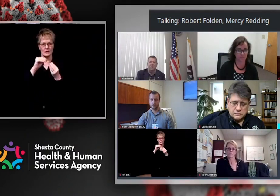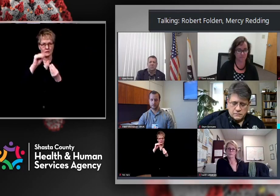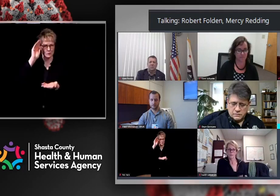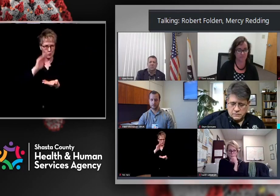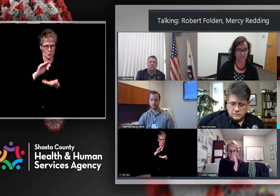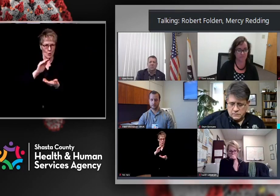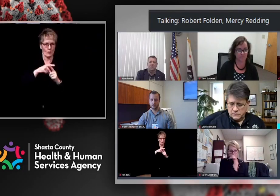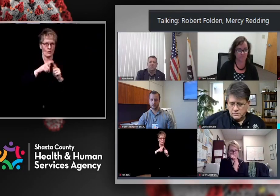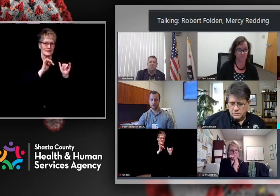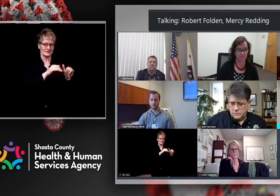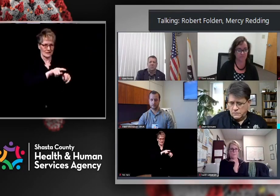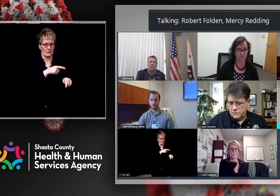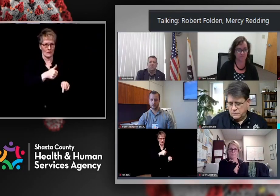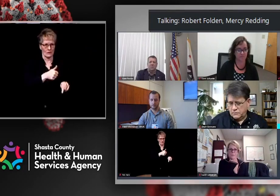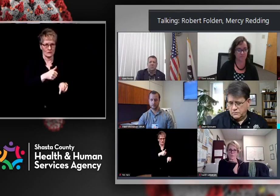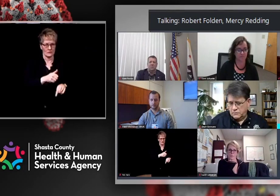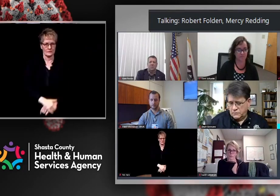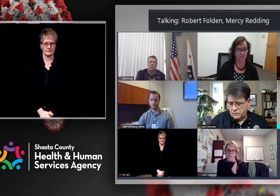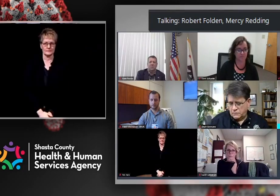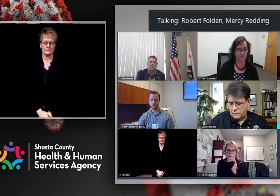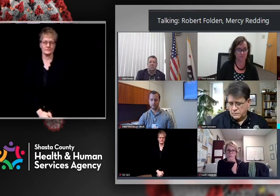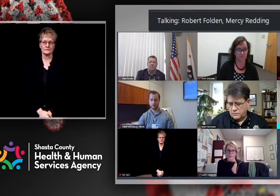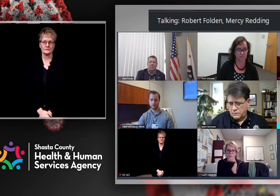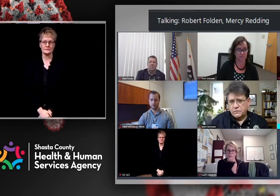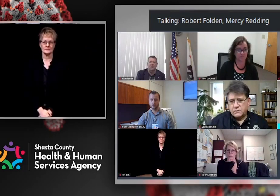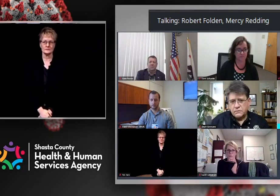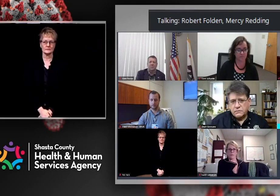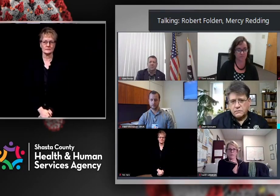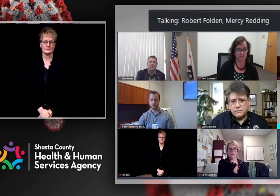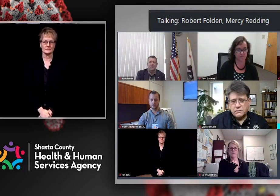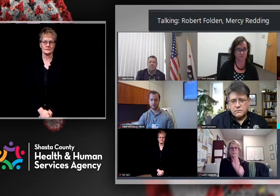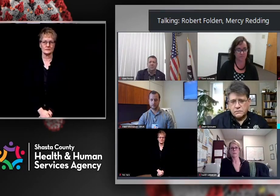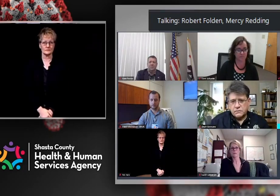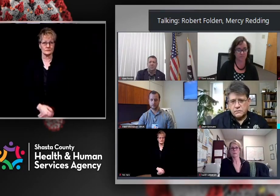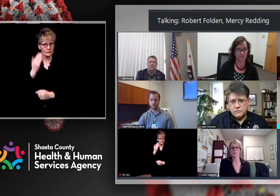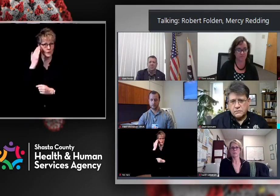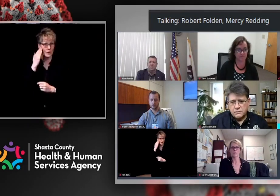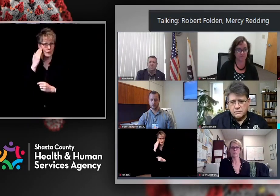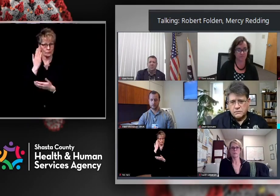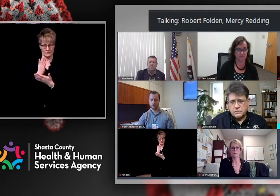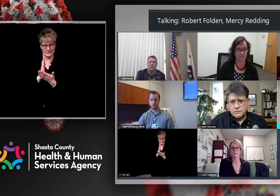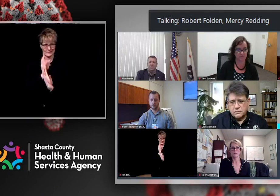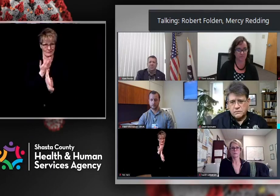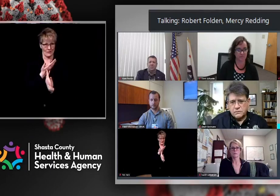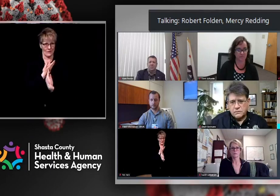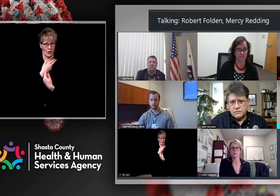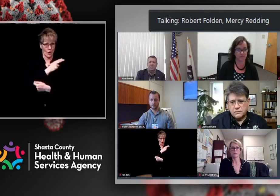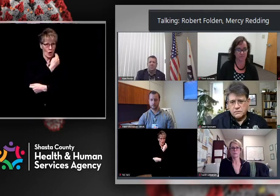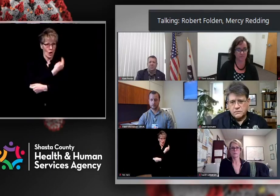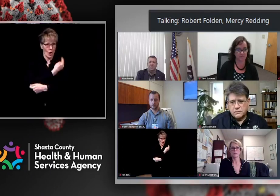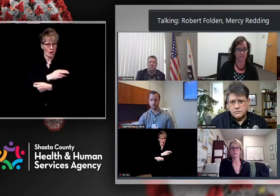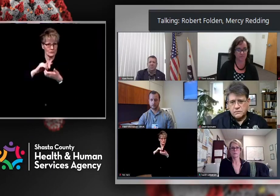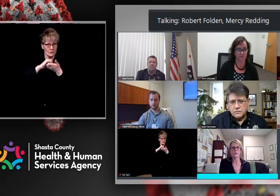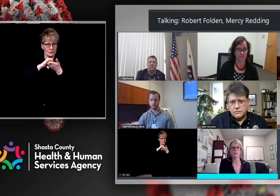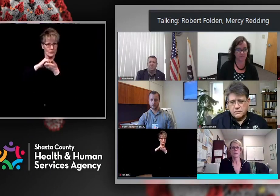seem to have other resources available to them that we don't have here in the North State.